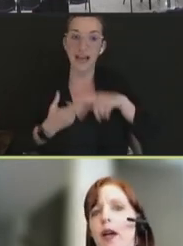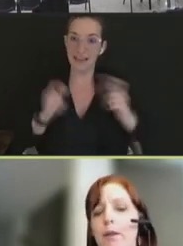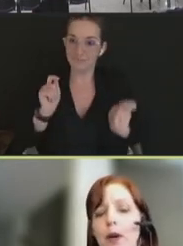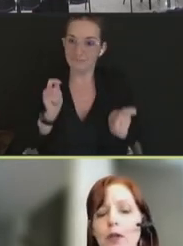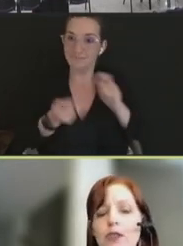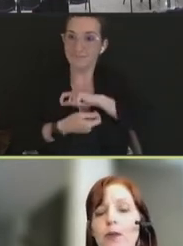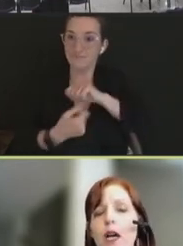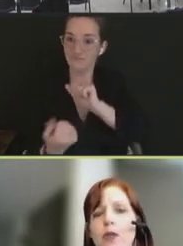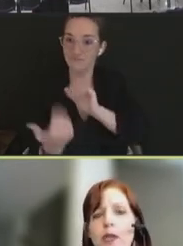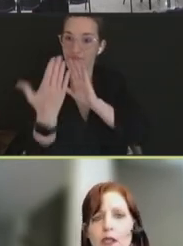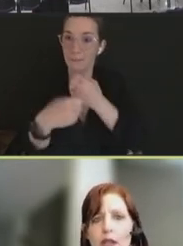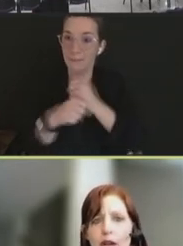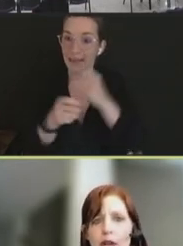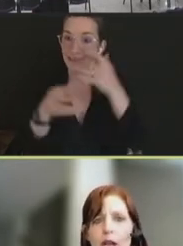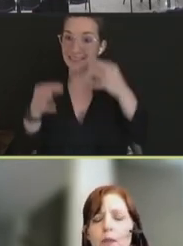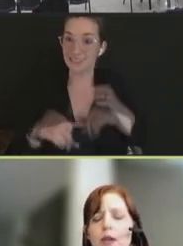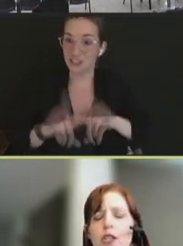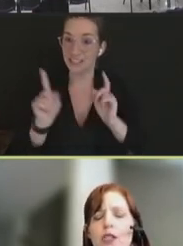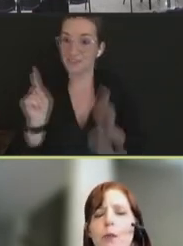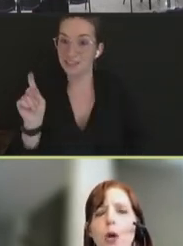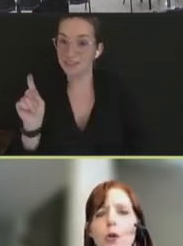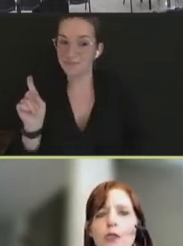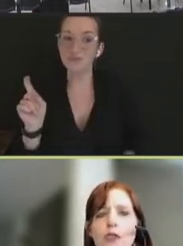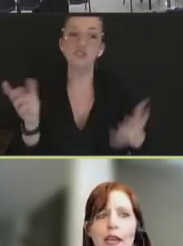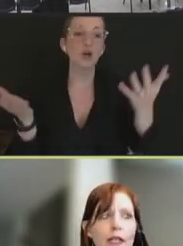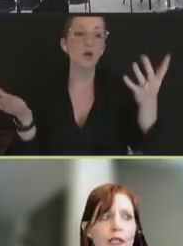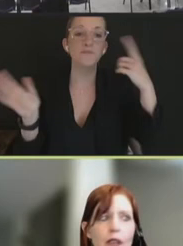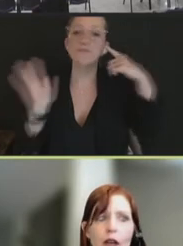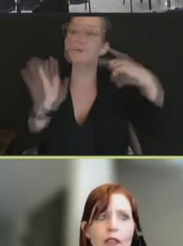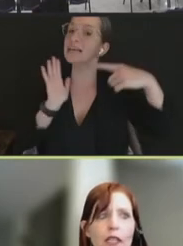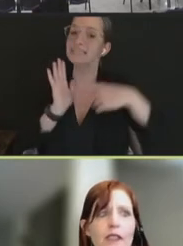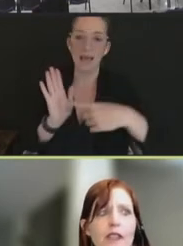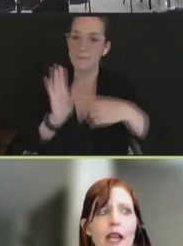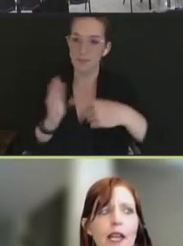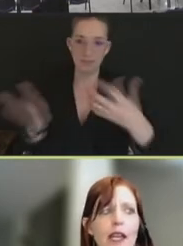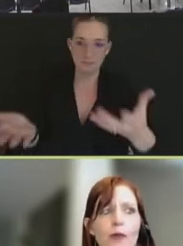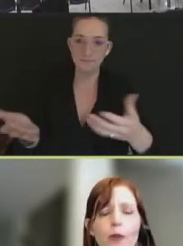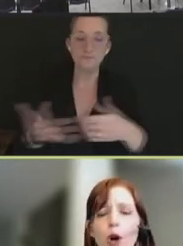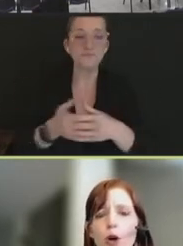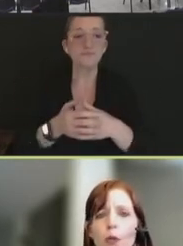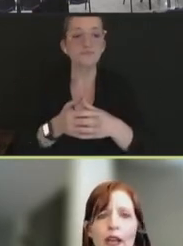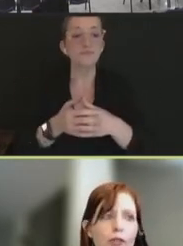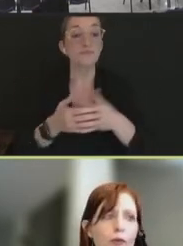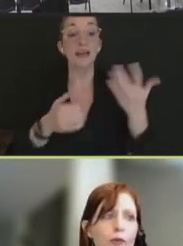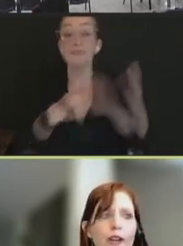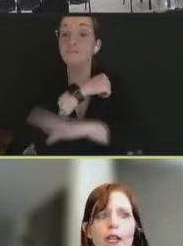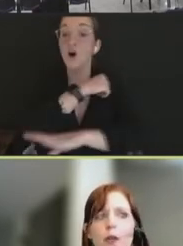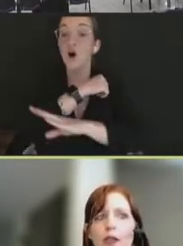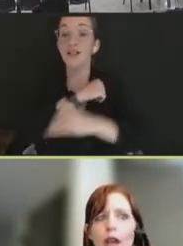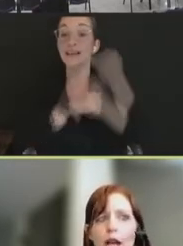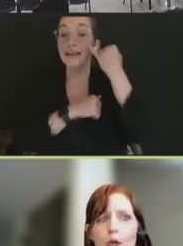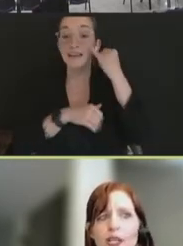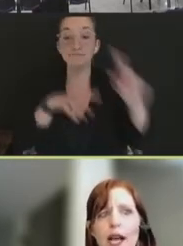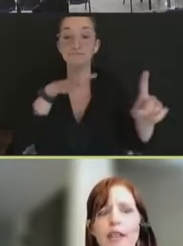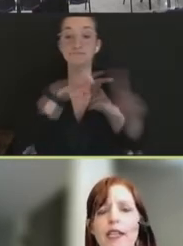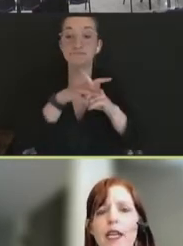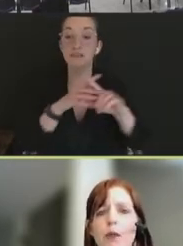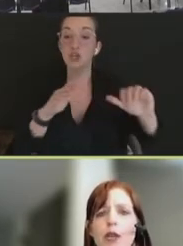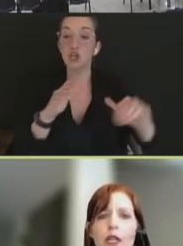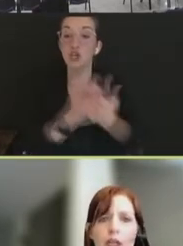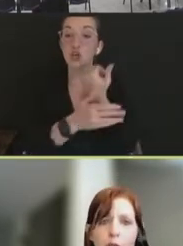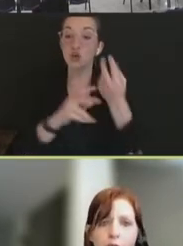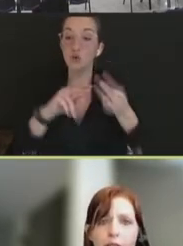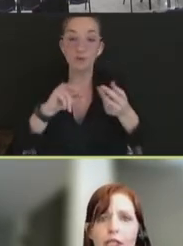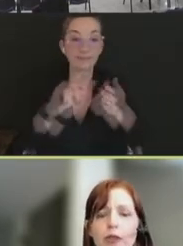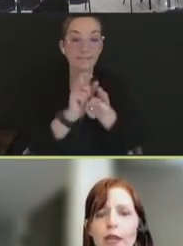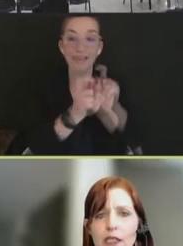so I pose the following scenario. Suppose that, let's say, in the fall, we have a new variant with high mortality and